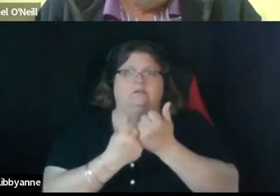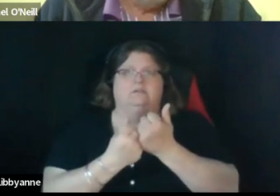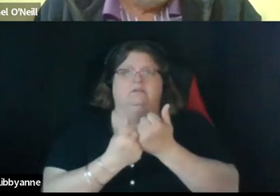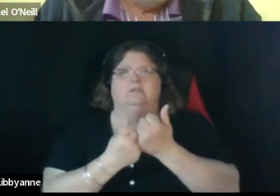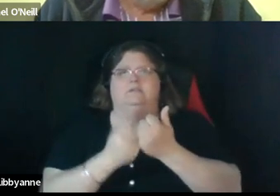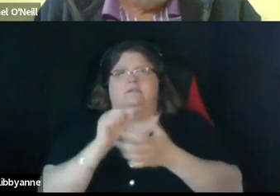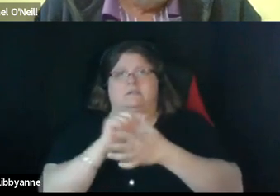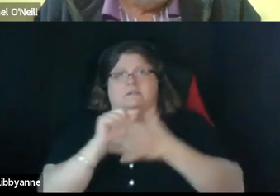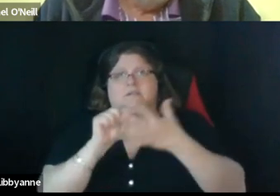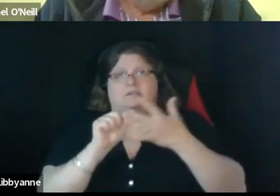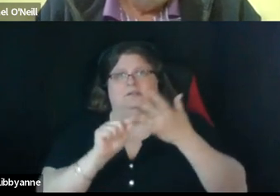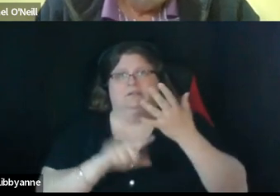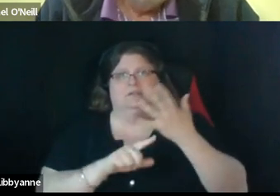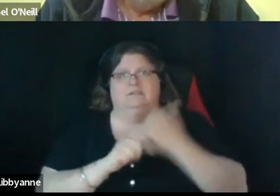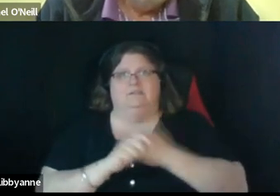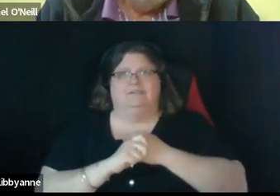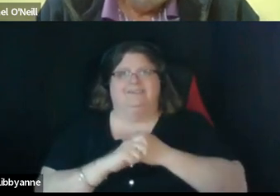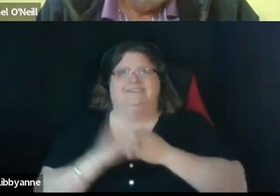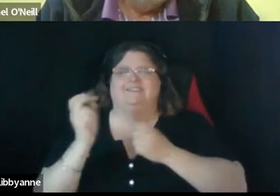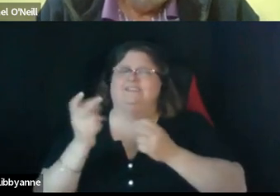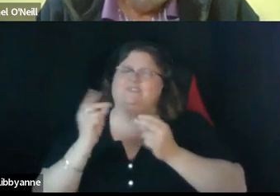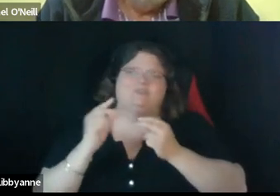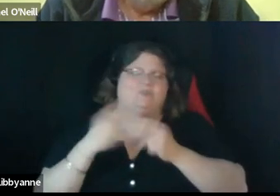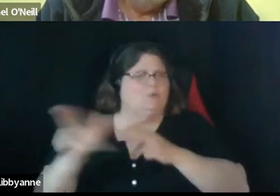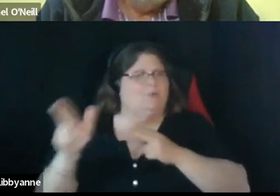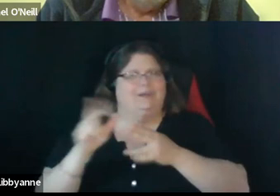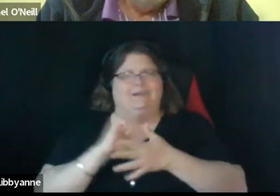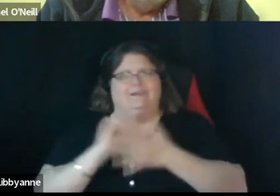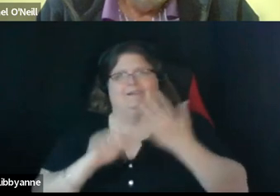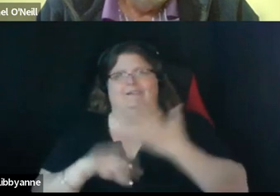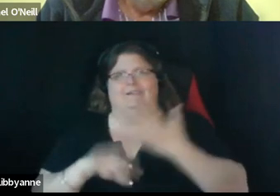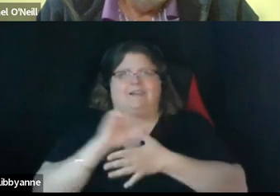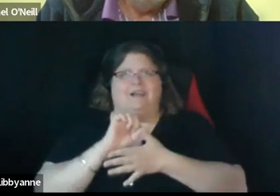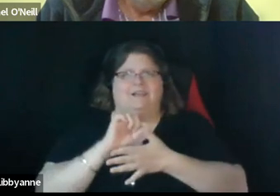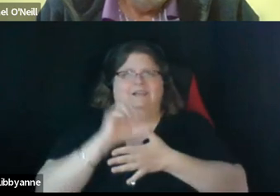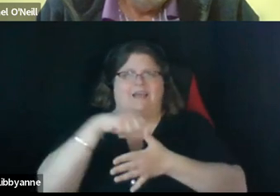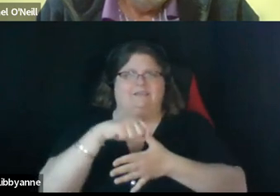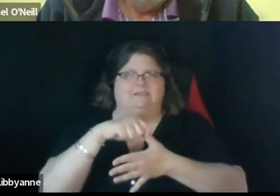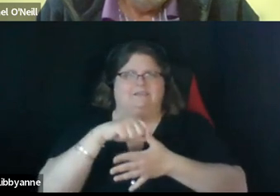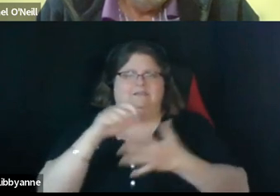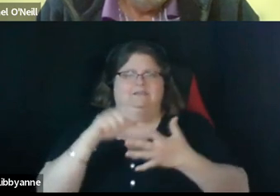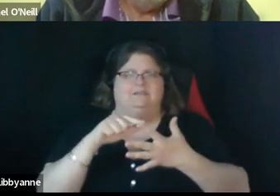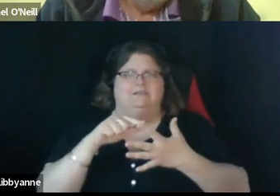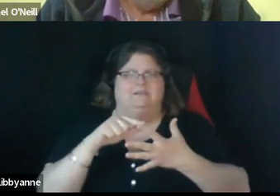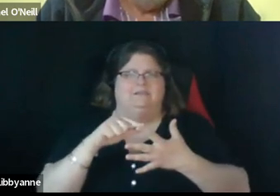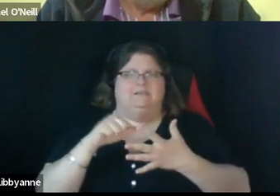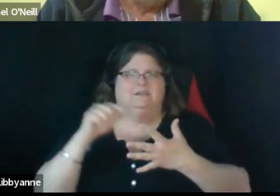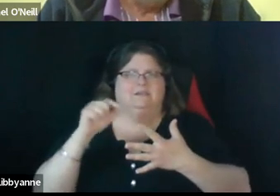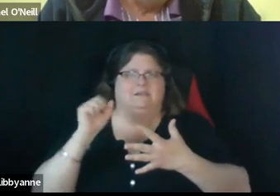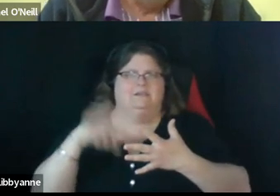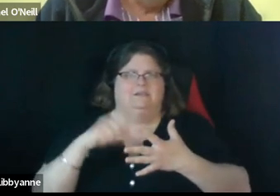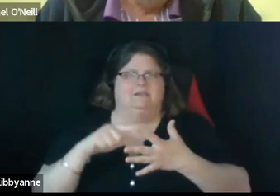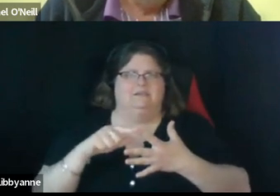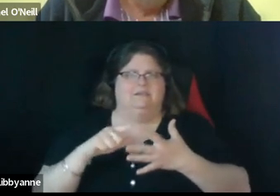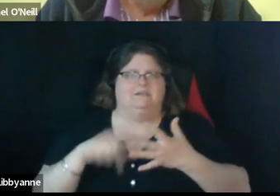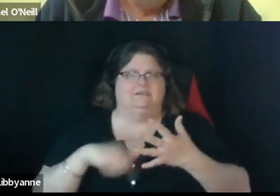you do need a quick roll call chair a quick roll call liz quick miss harvey yes mr o'neill yes